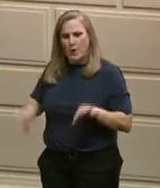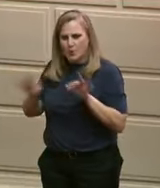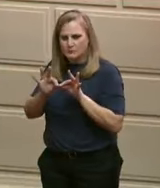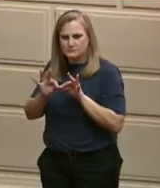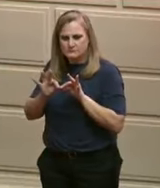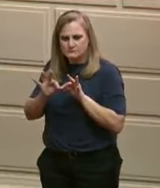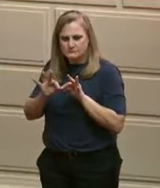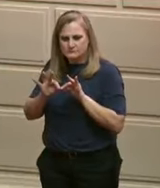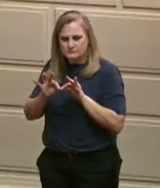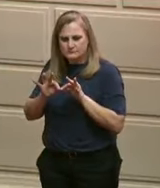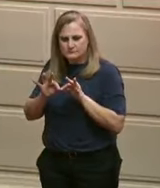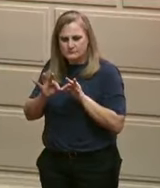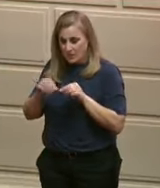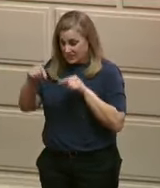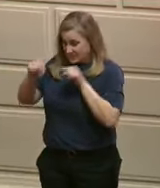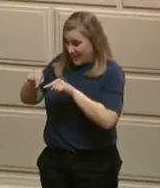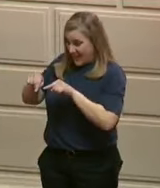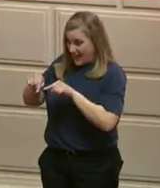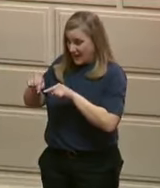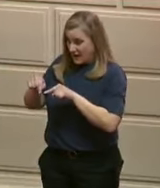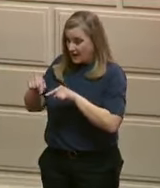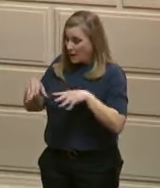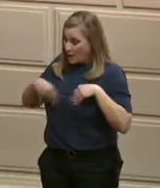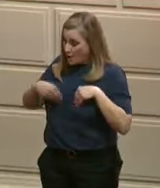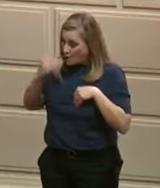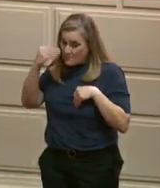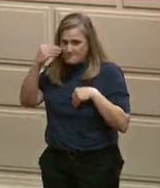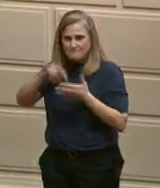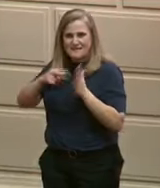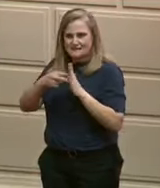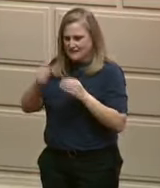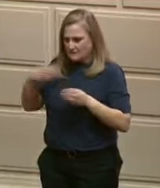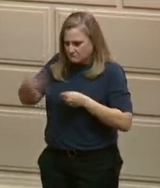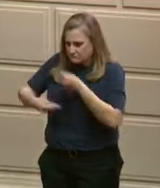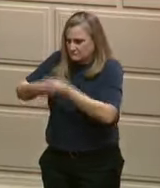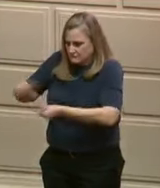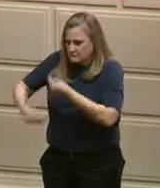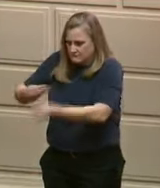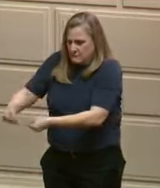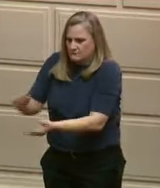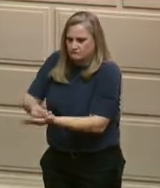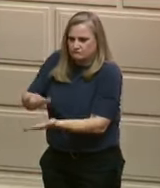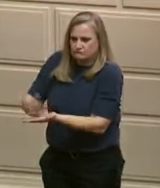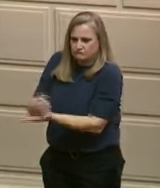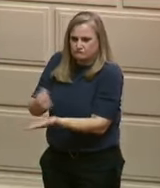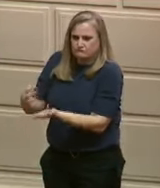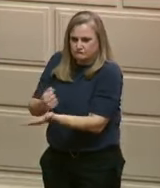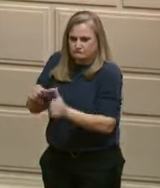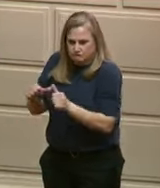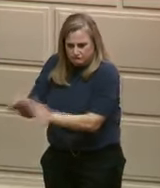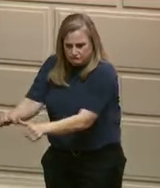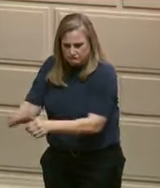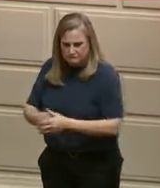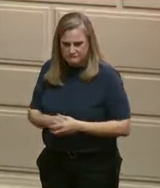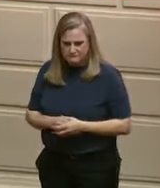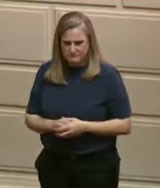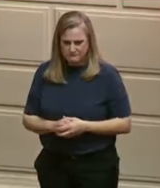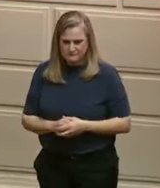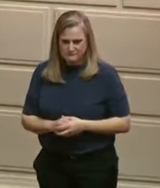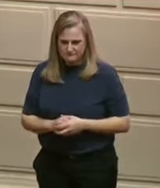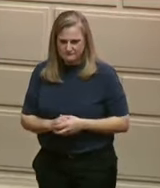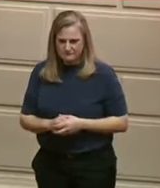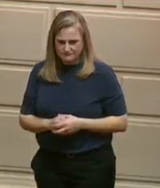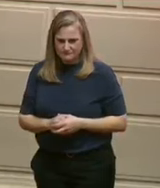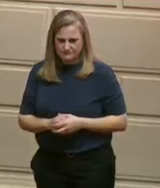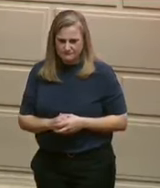In addition to new housing tools passed last year, the budget I'll propose will call for a $100 million housing